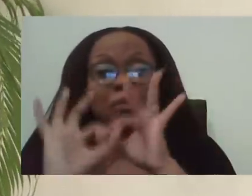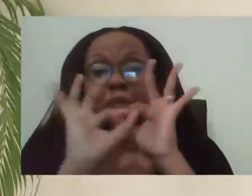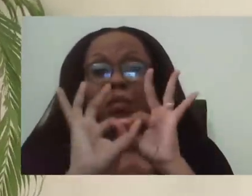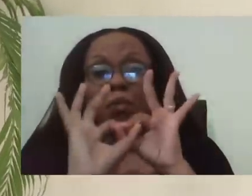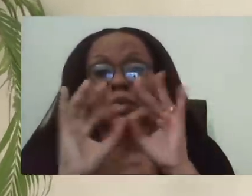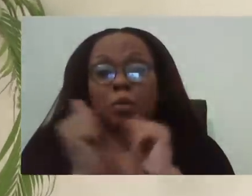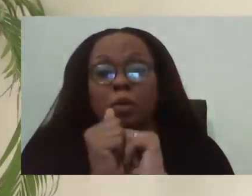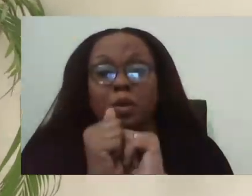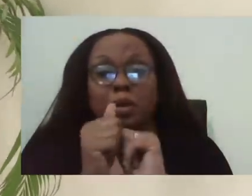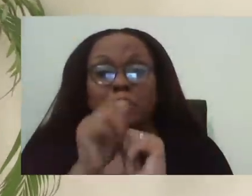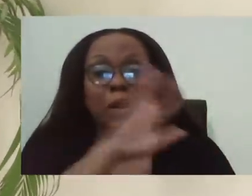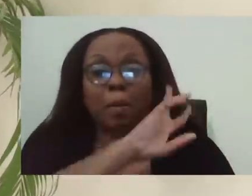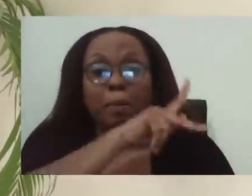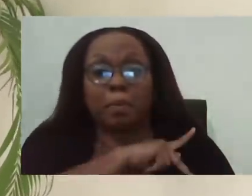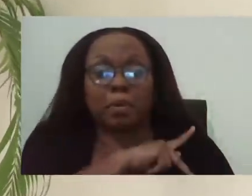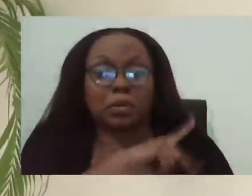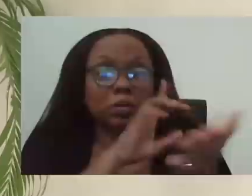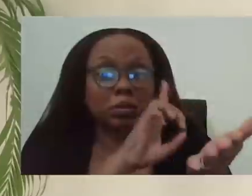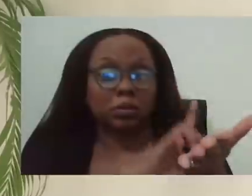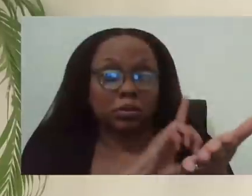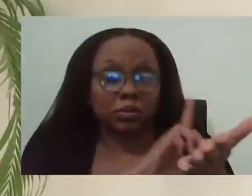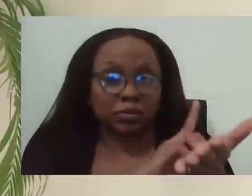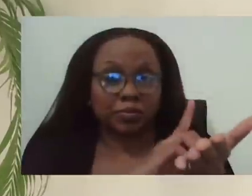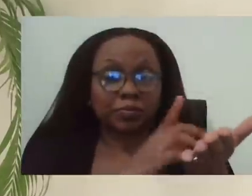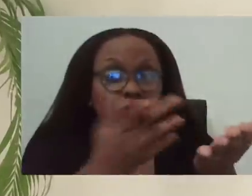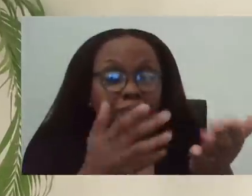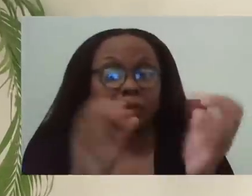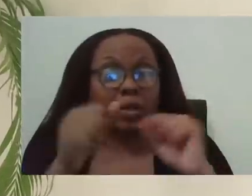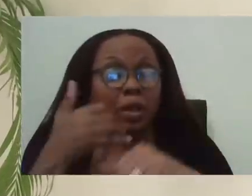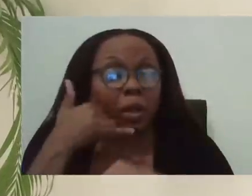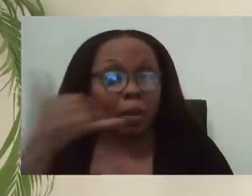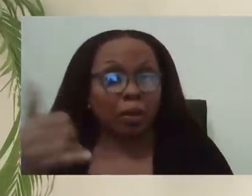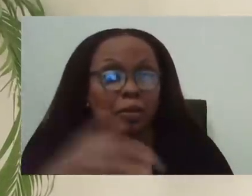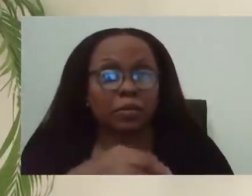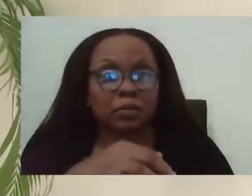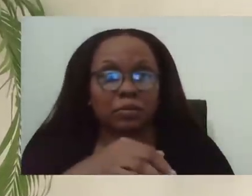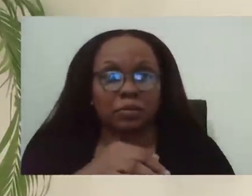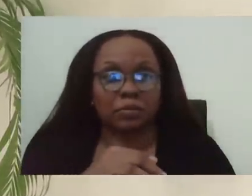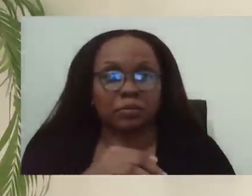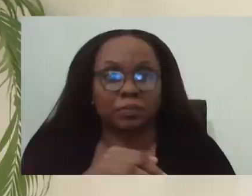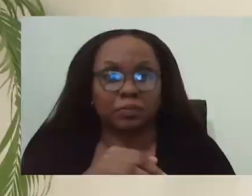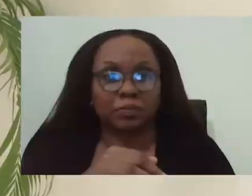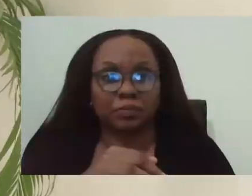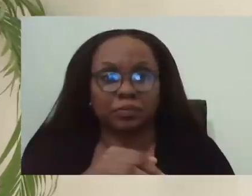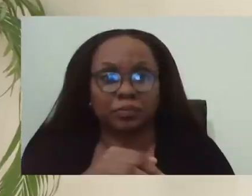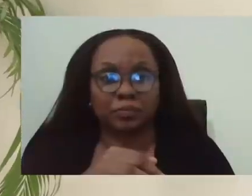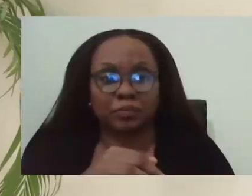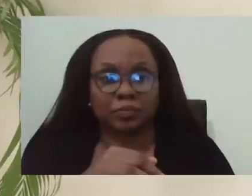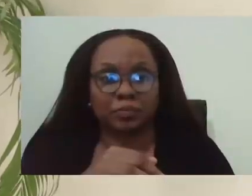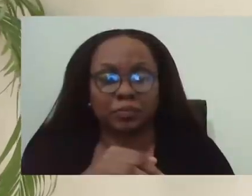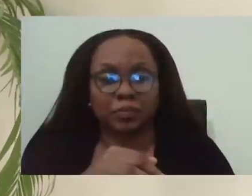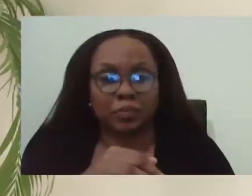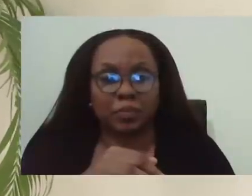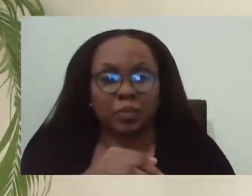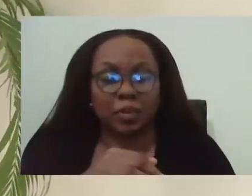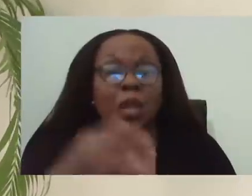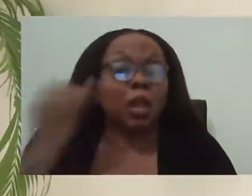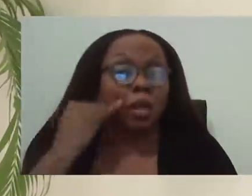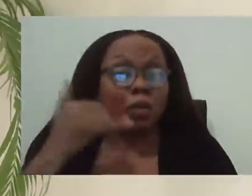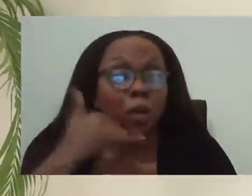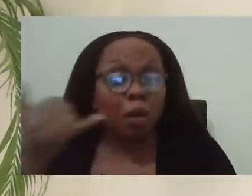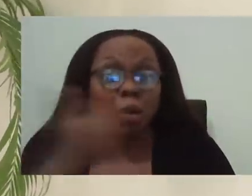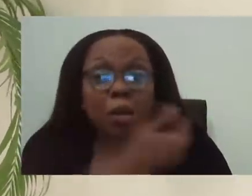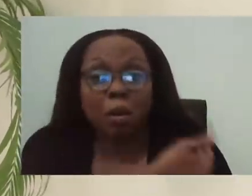reach out to them. second, after calling the hospitals and say, well, are you, if you're available, can you just guide me on what